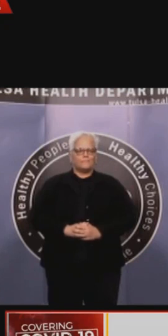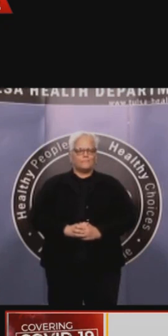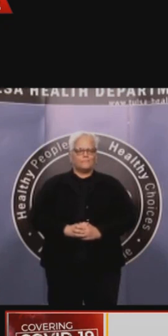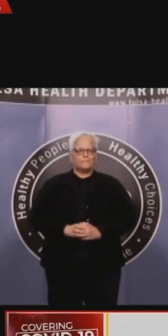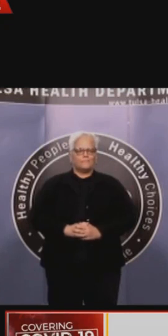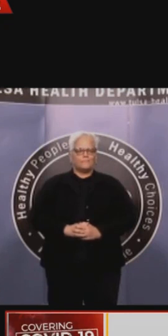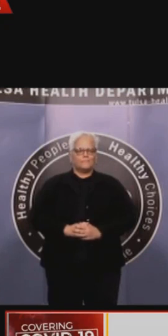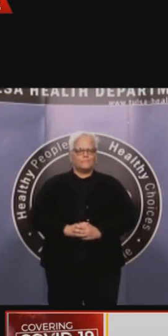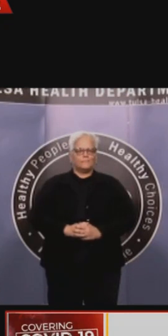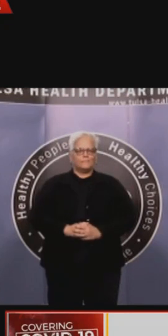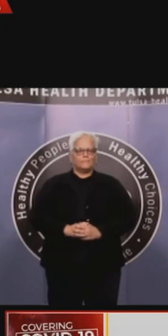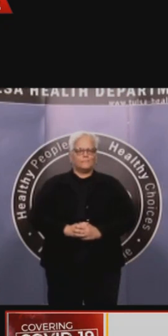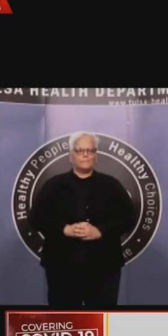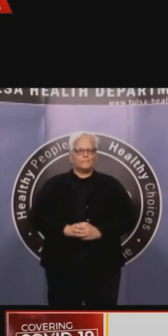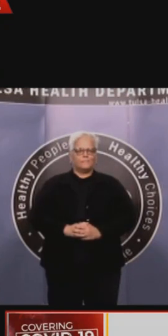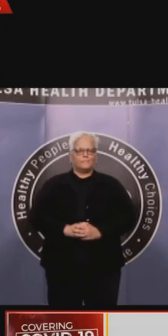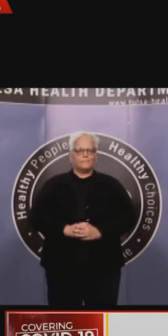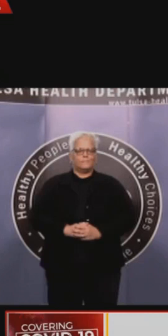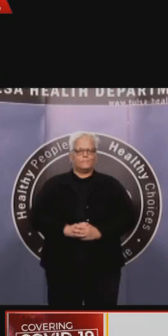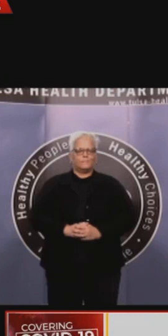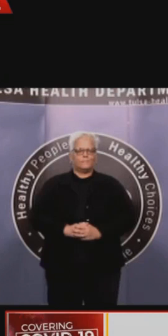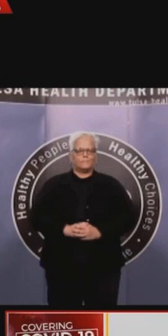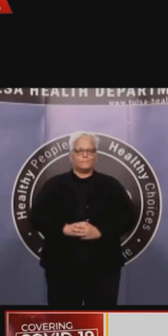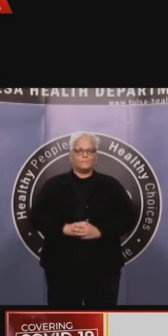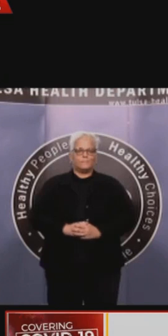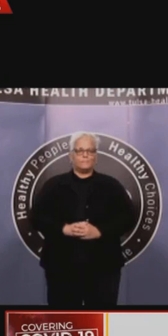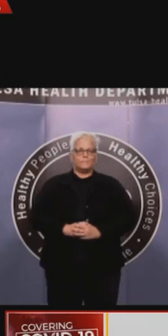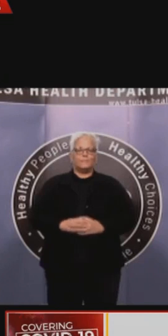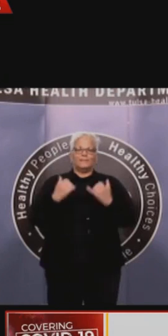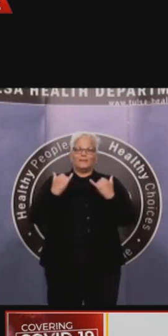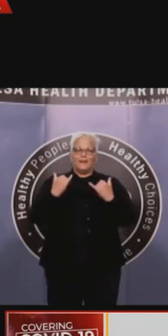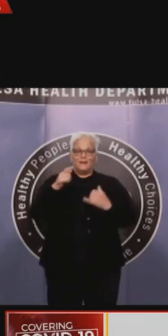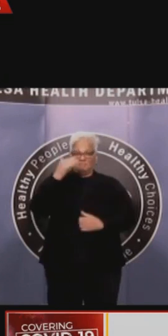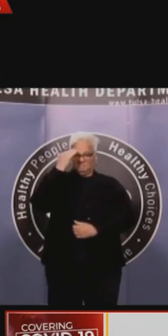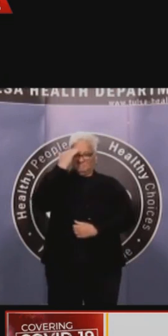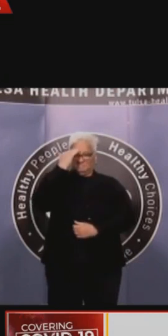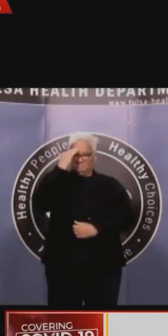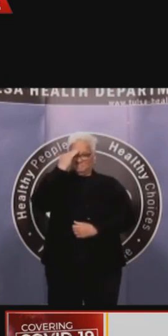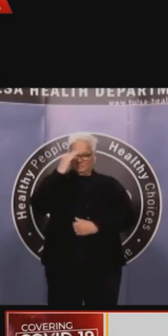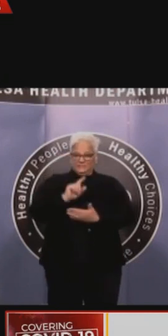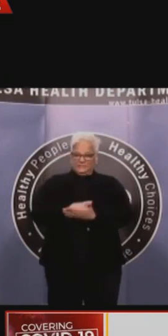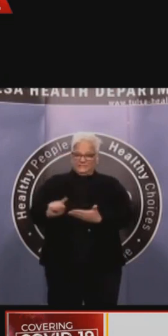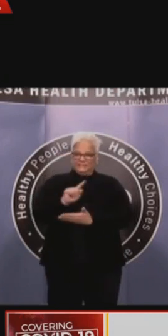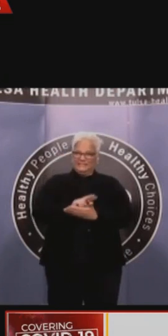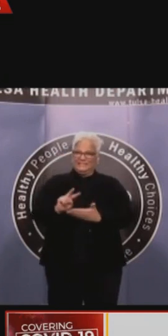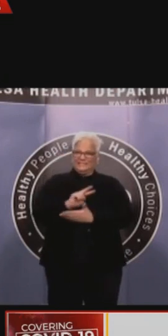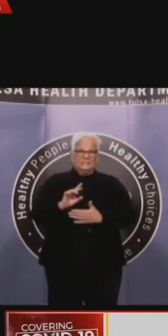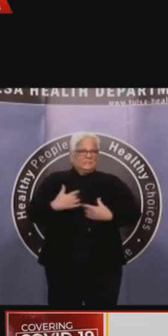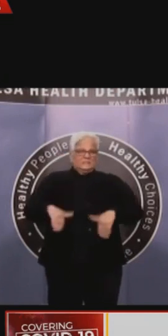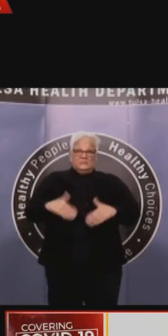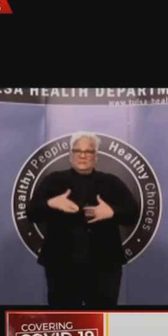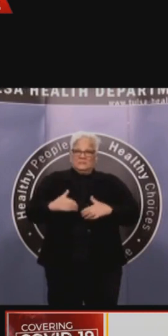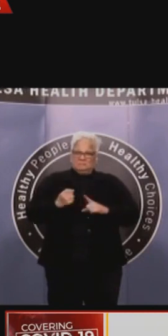the peak contagion moment, which coincides with the holiday weekend, it is incumbent that all of